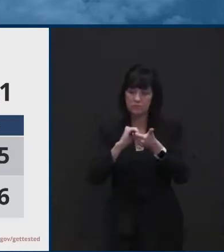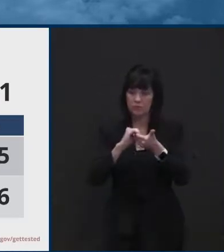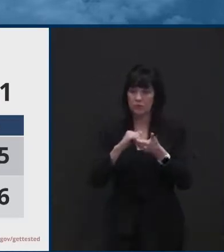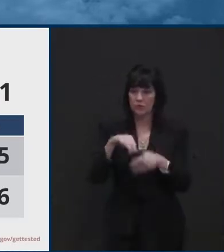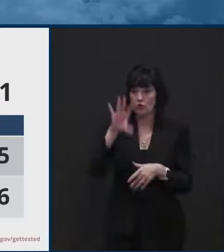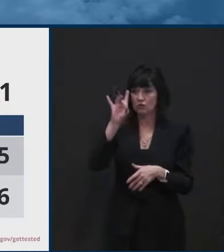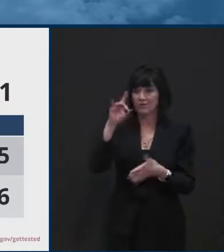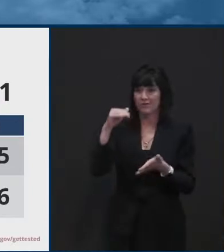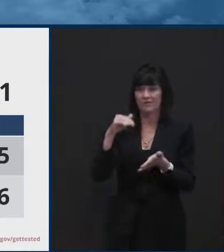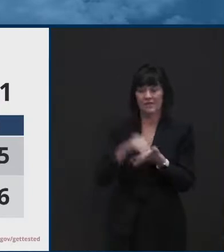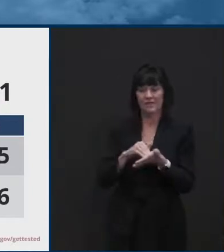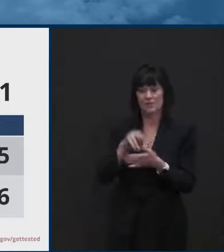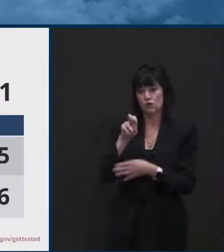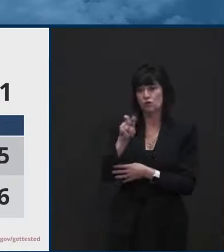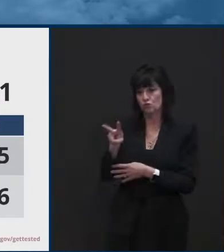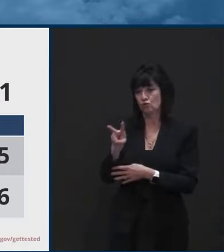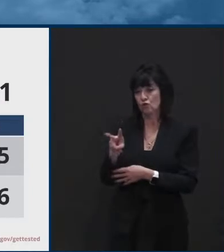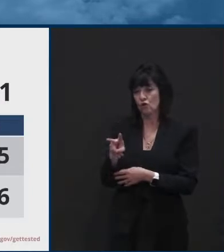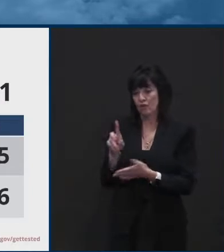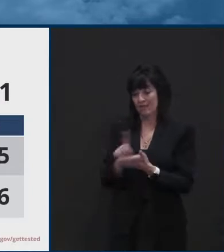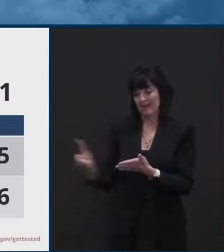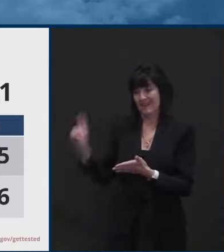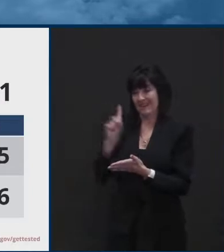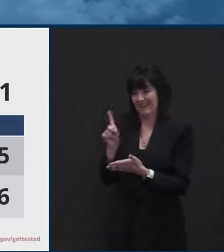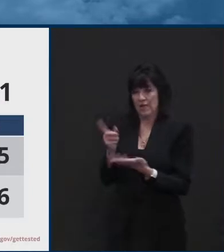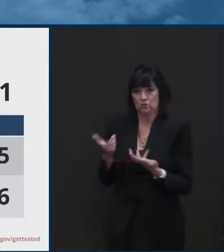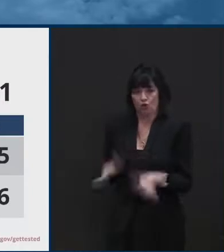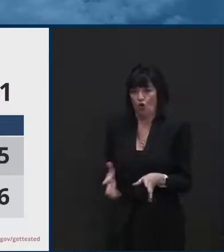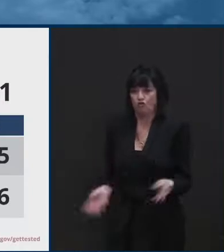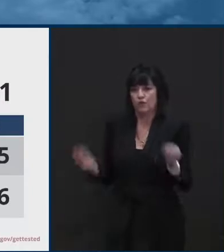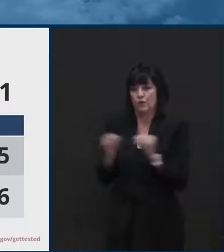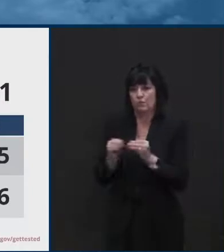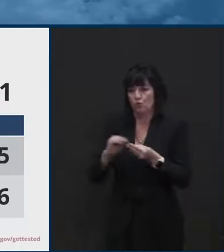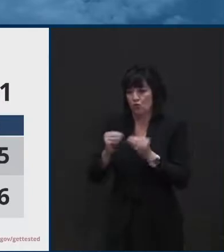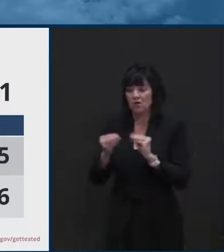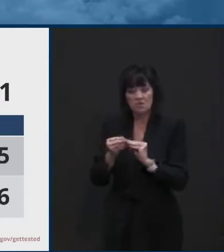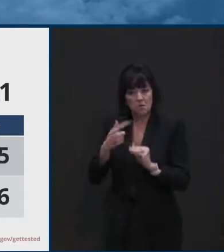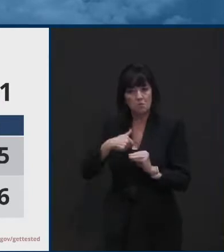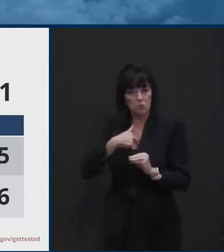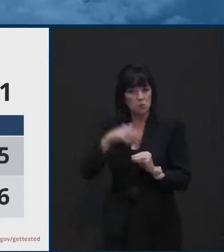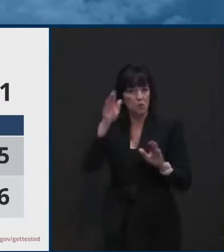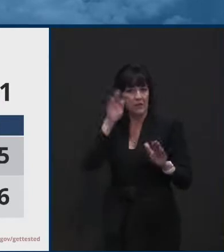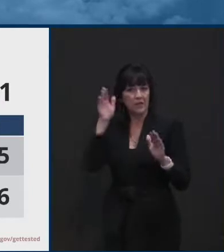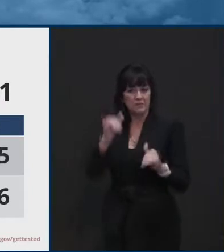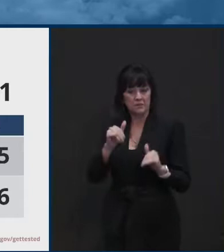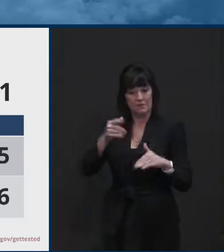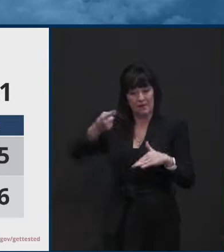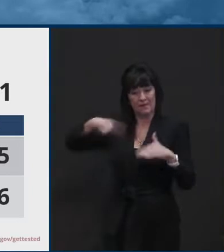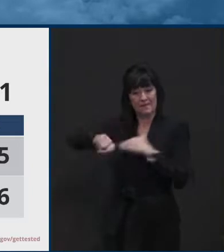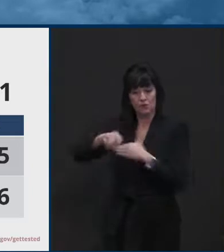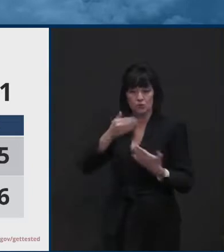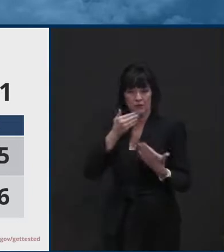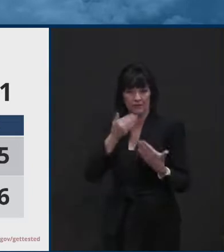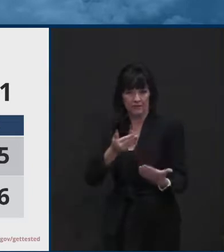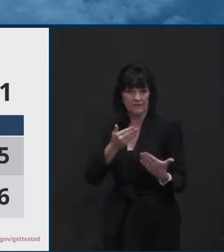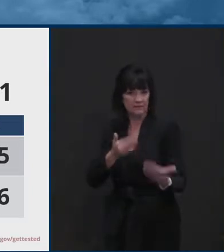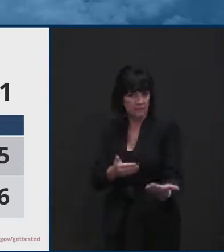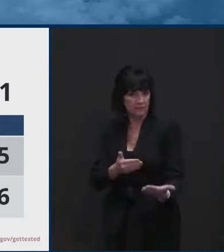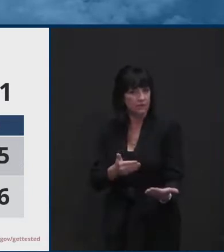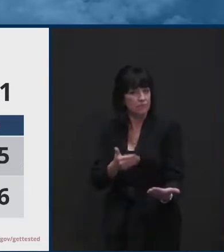before, we expect that number to continue to go up. Um, next week, we, we know there's Thanksgiving. We know there's gonna be, um,